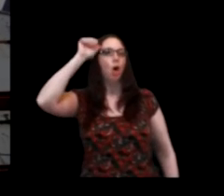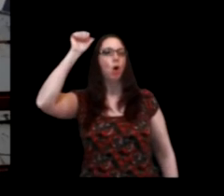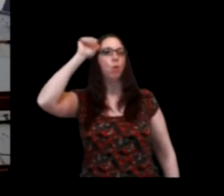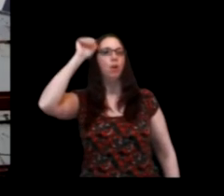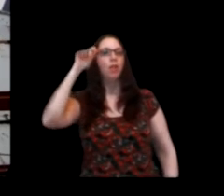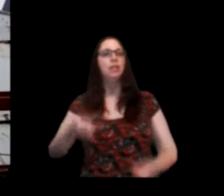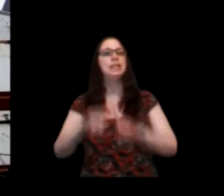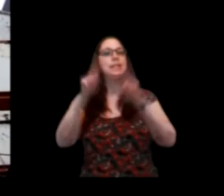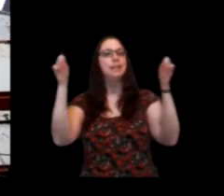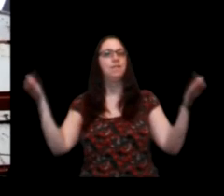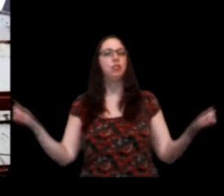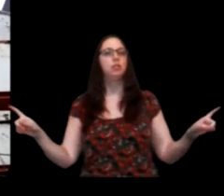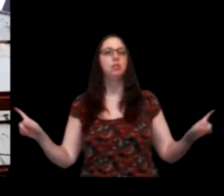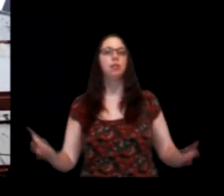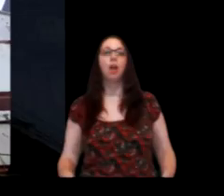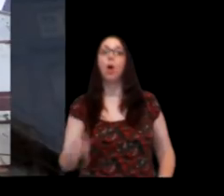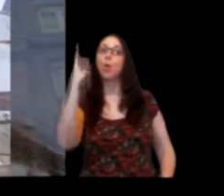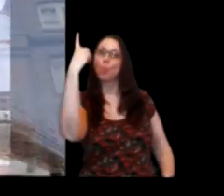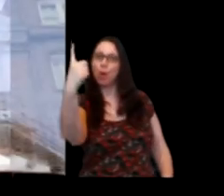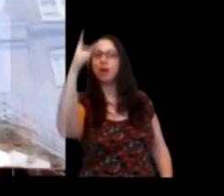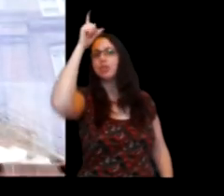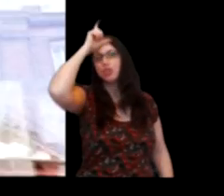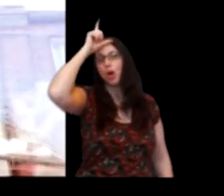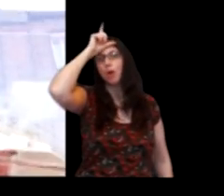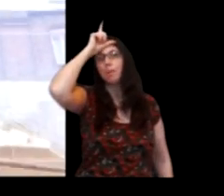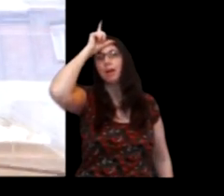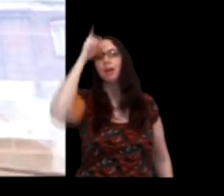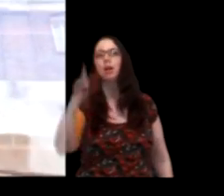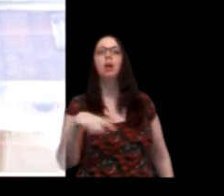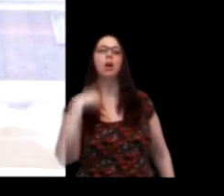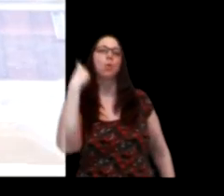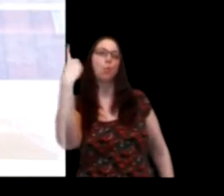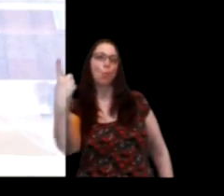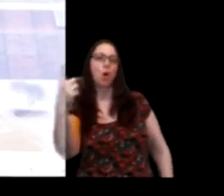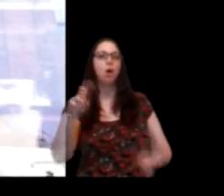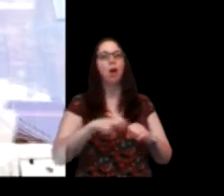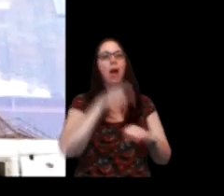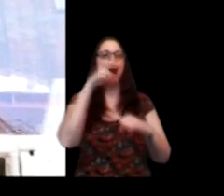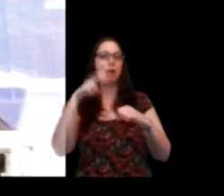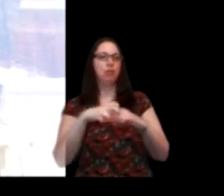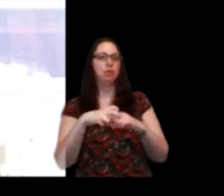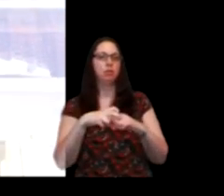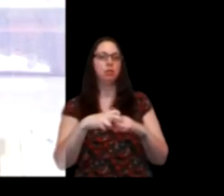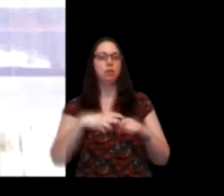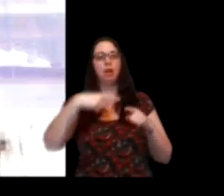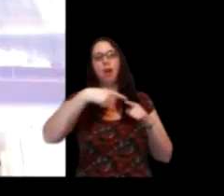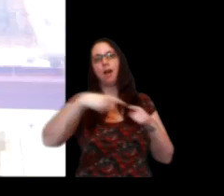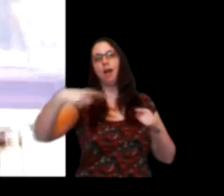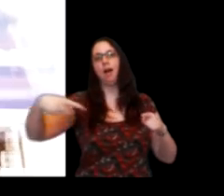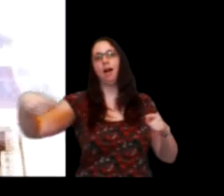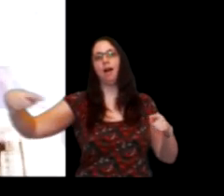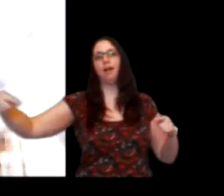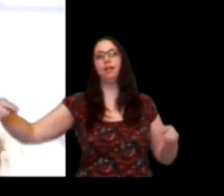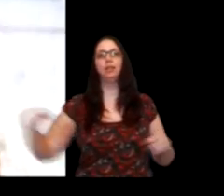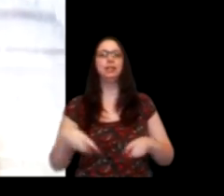Do you know the difference between Petter and Joyce? One German, one Irish. They conceive lines in differing languages,